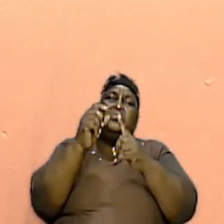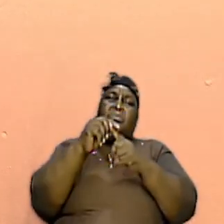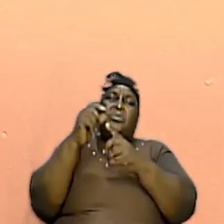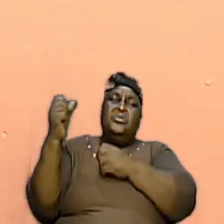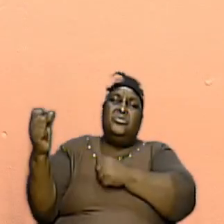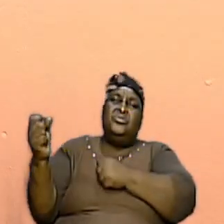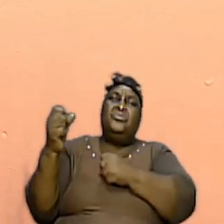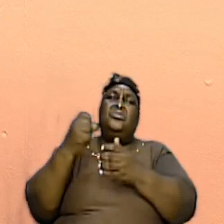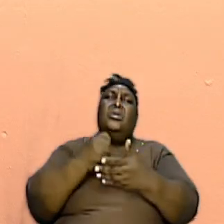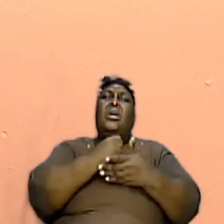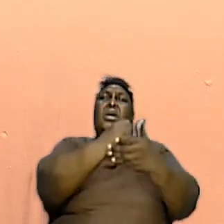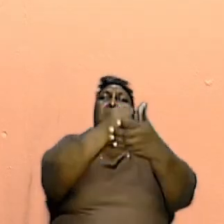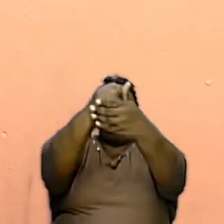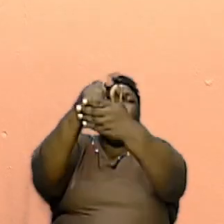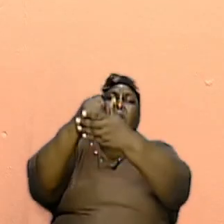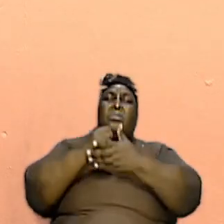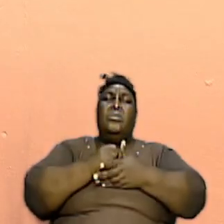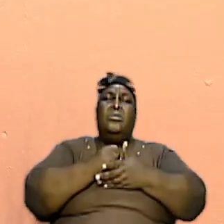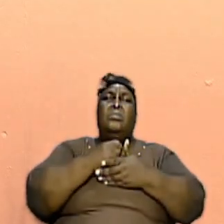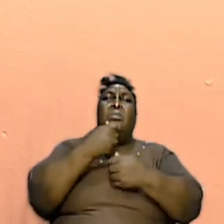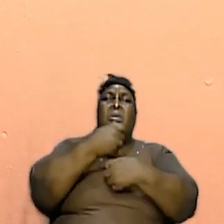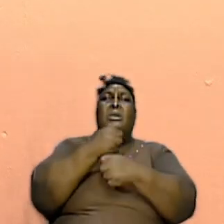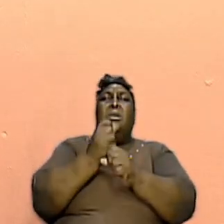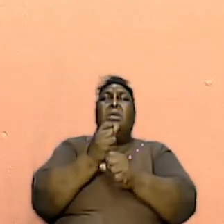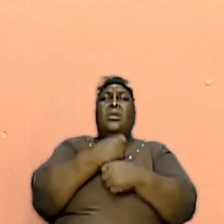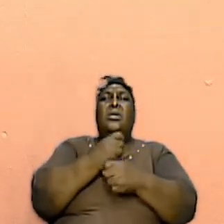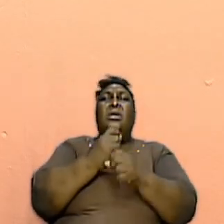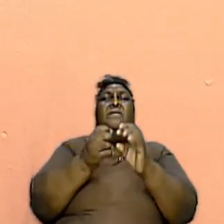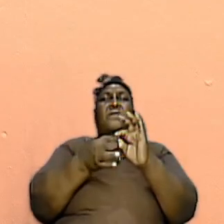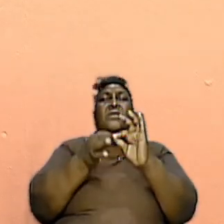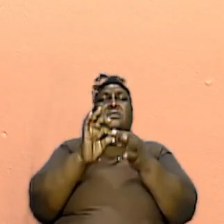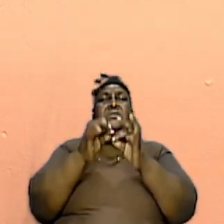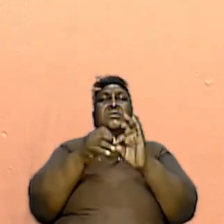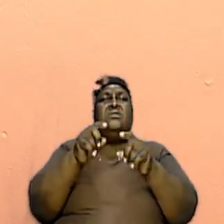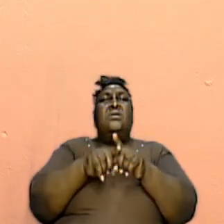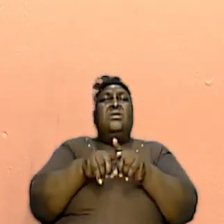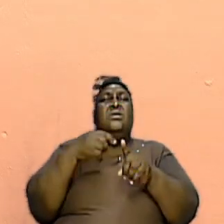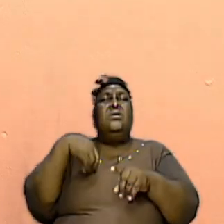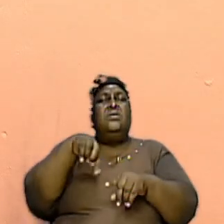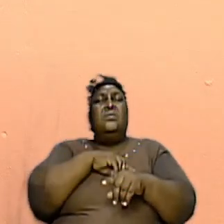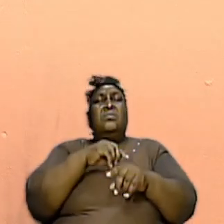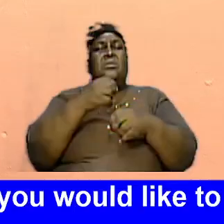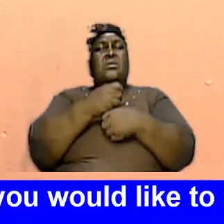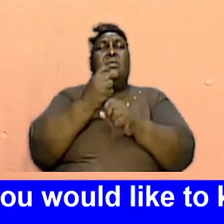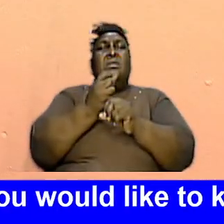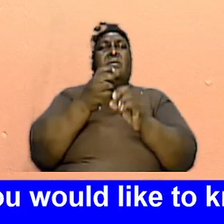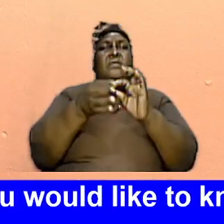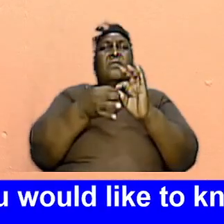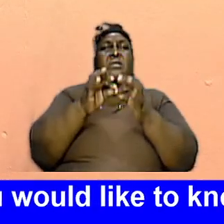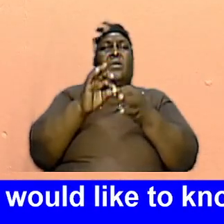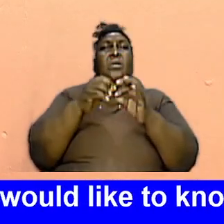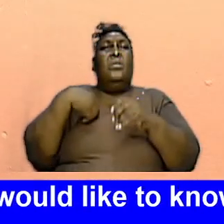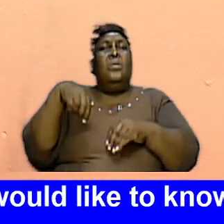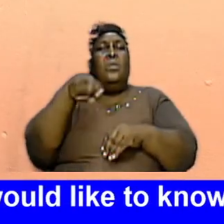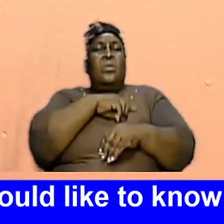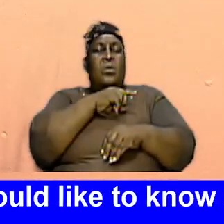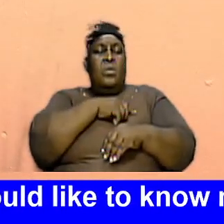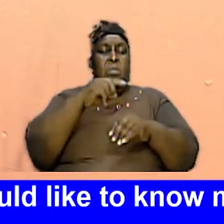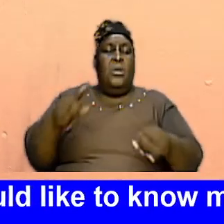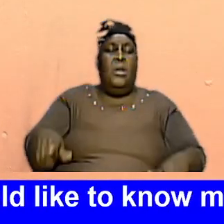Strengthen And Help Us To Make Adjustments As We Must Make Adjustments So That Our Steps Are